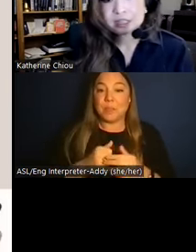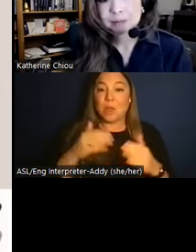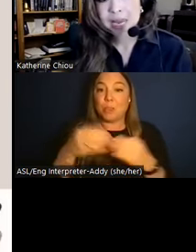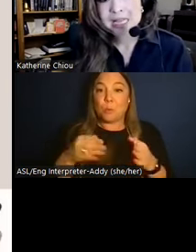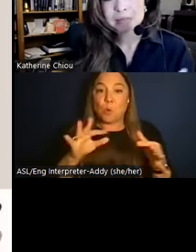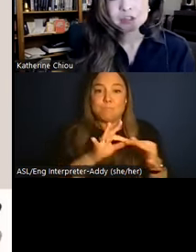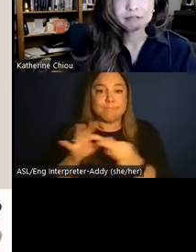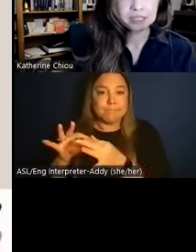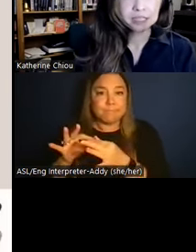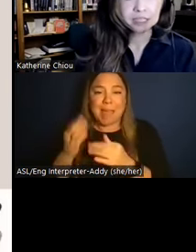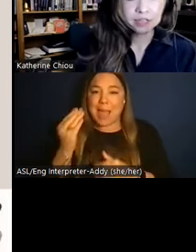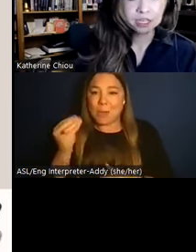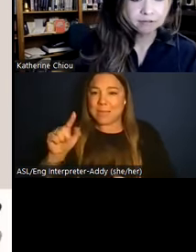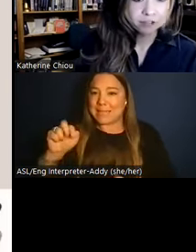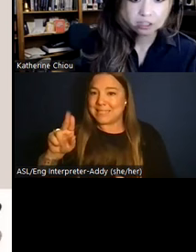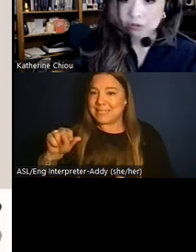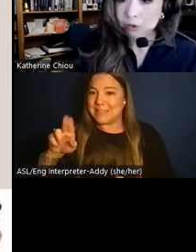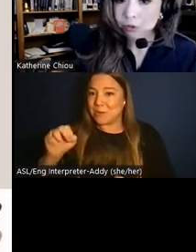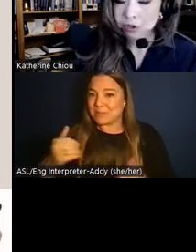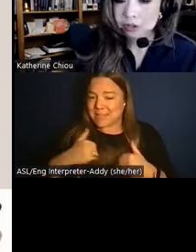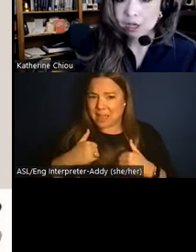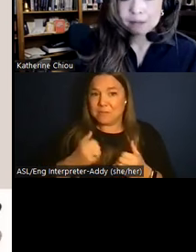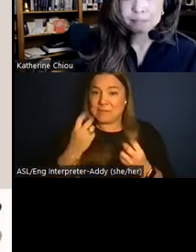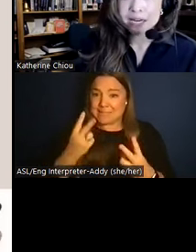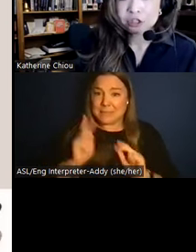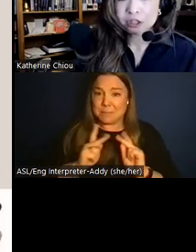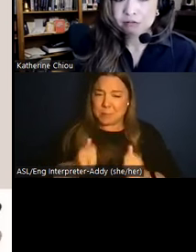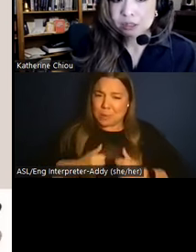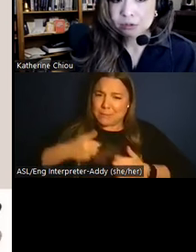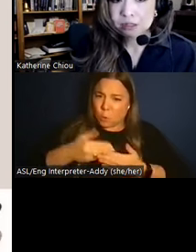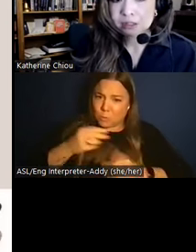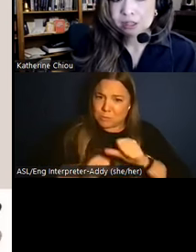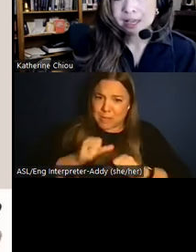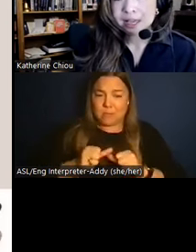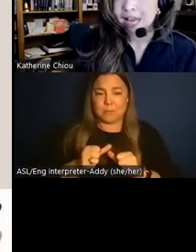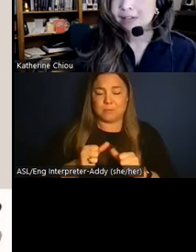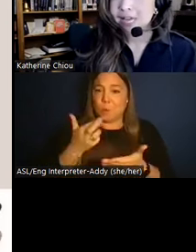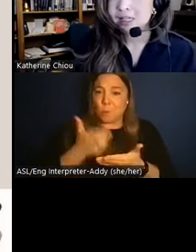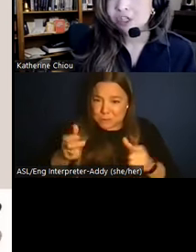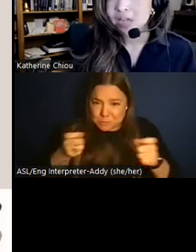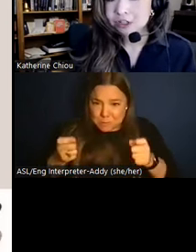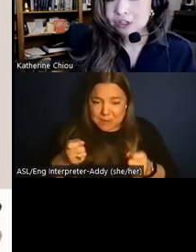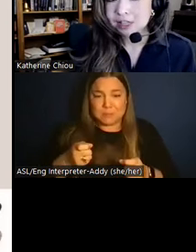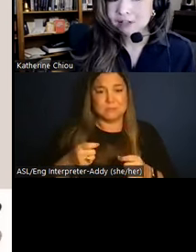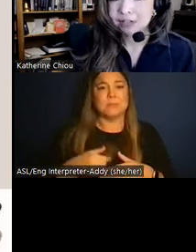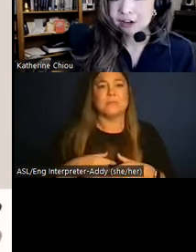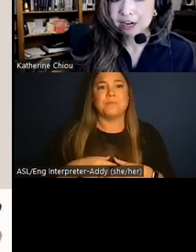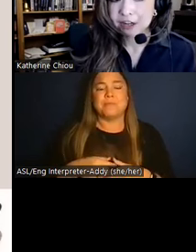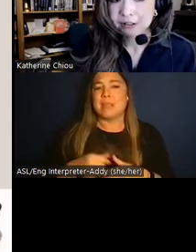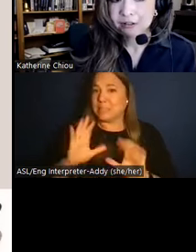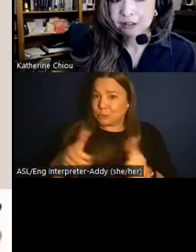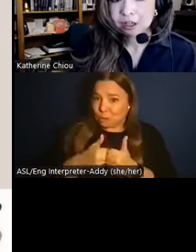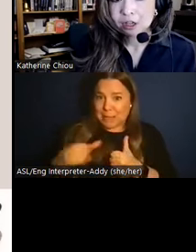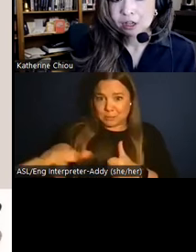paint a picture of residents living in very close quarters, managing their resources, and navigating the challenges of their